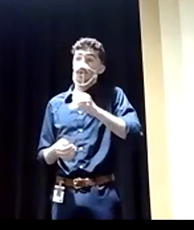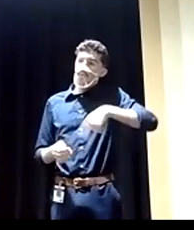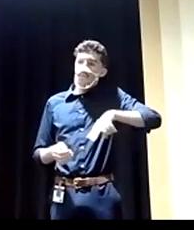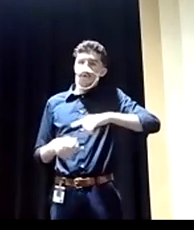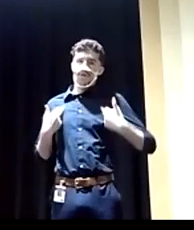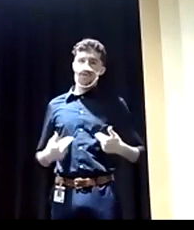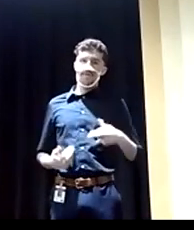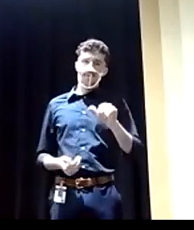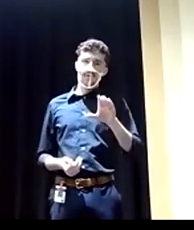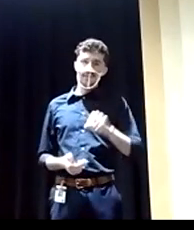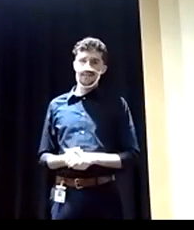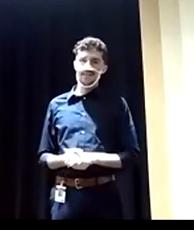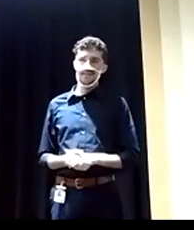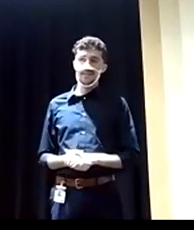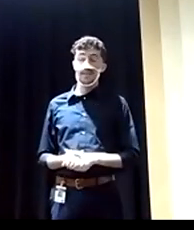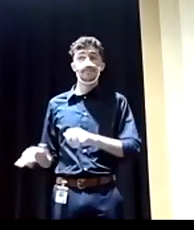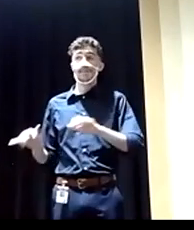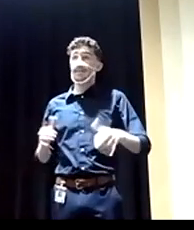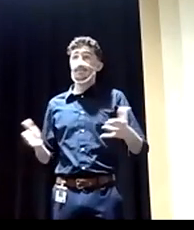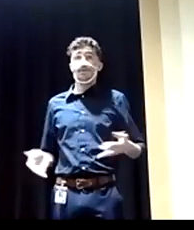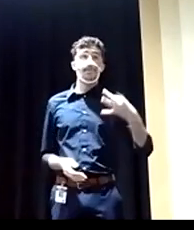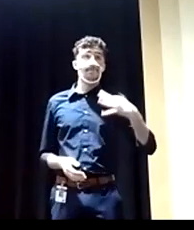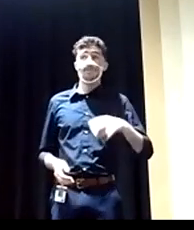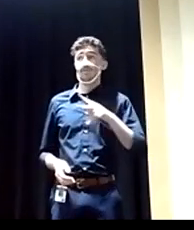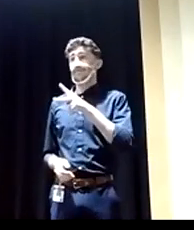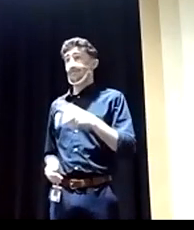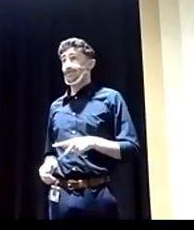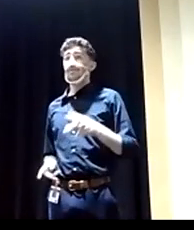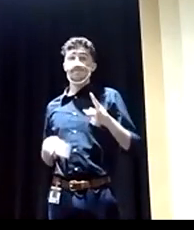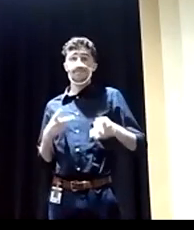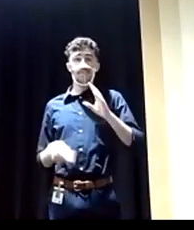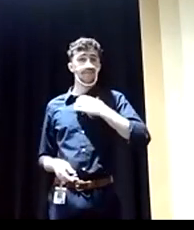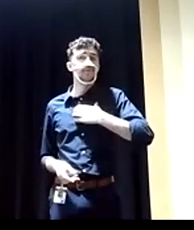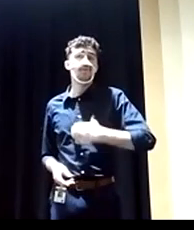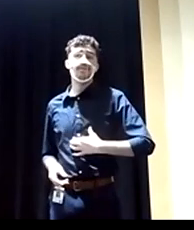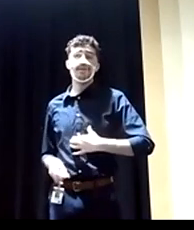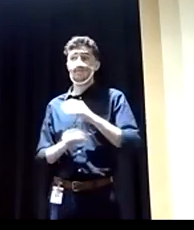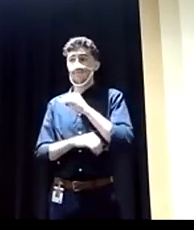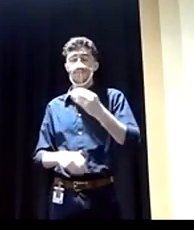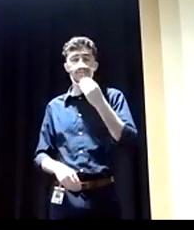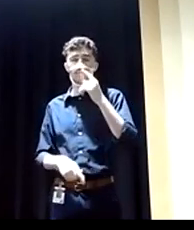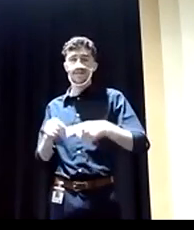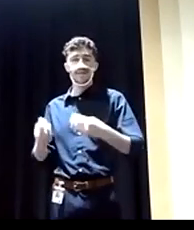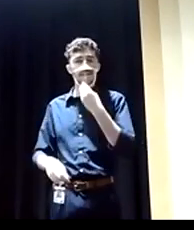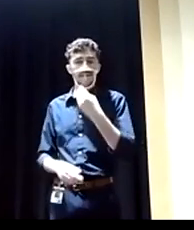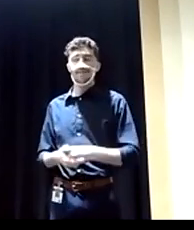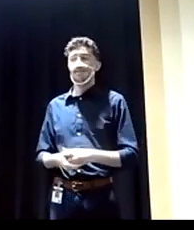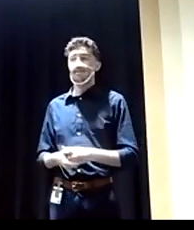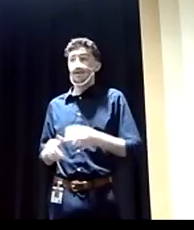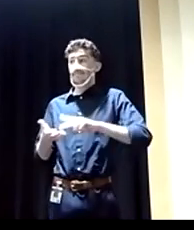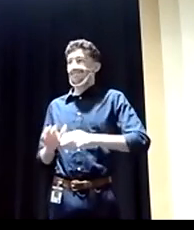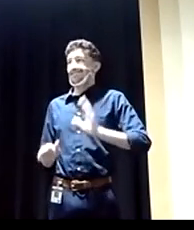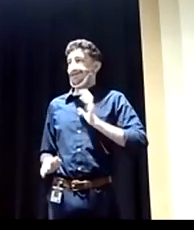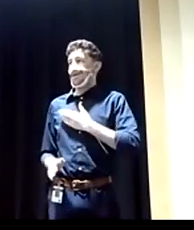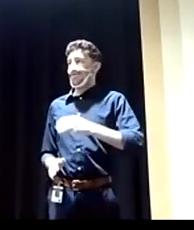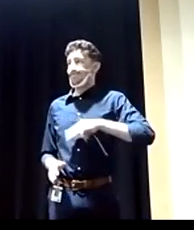most countries, even here in Philadelphia and Pittsburgh, who are starving and can't eat. So we have a moral obligation to